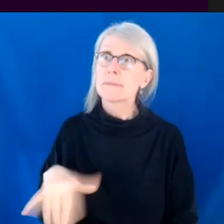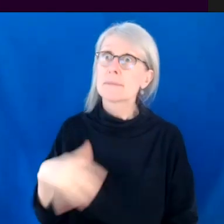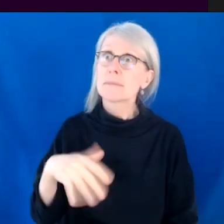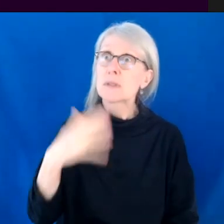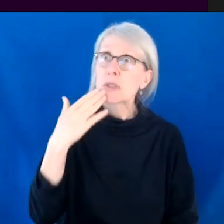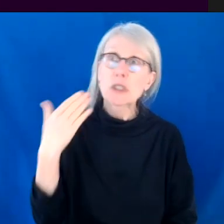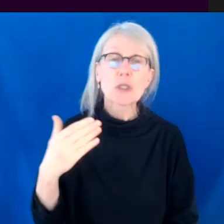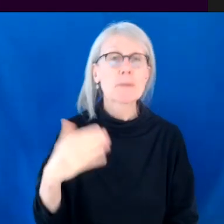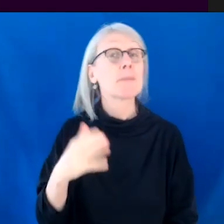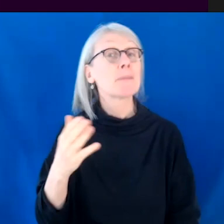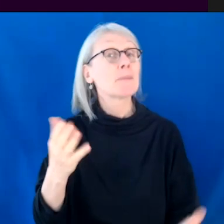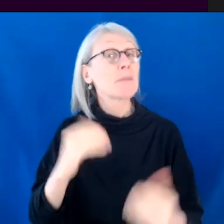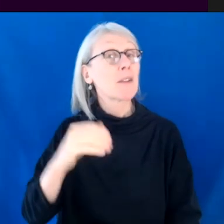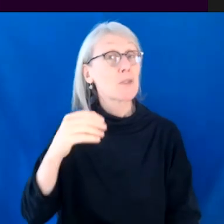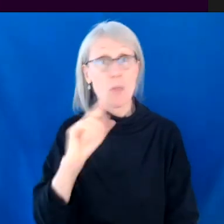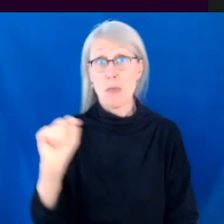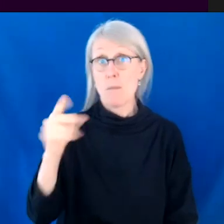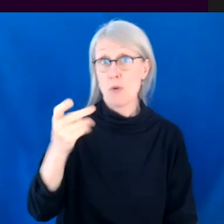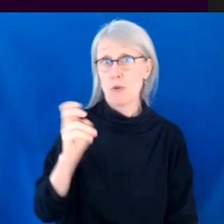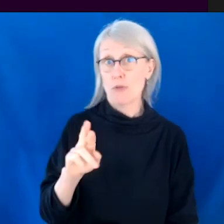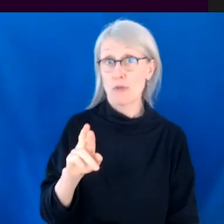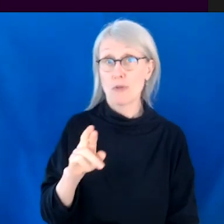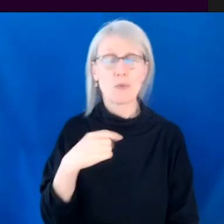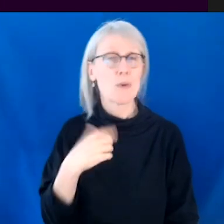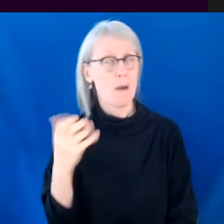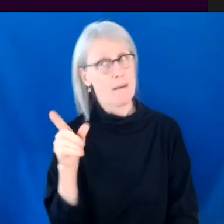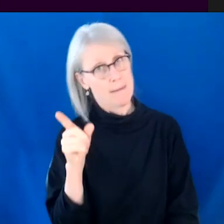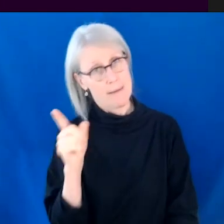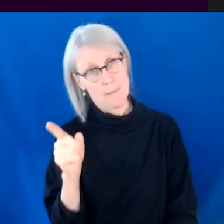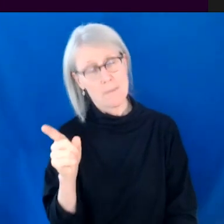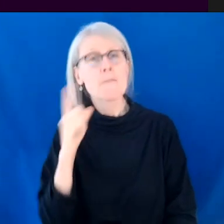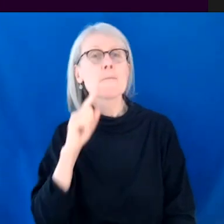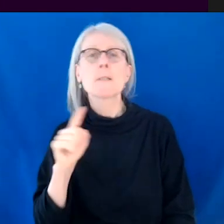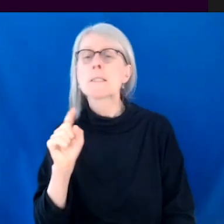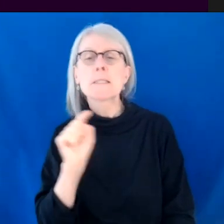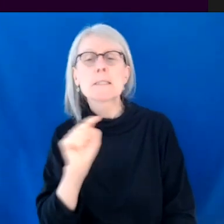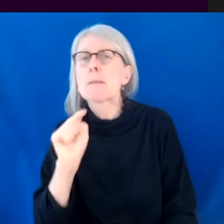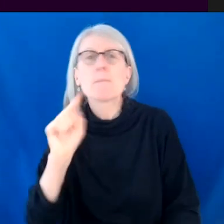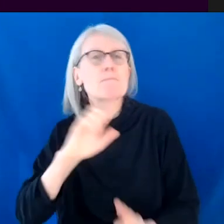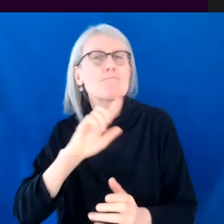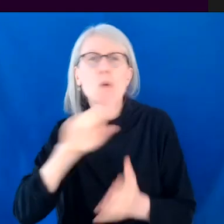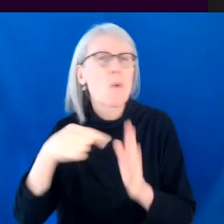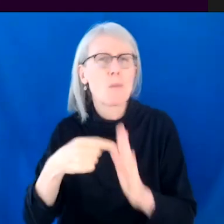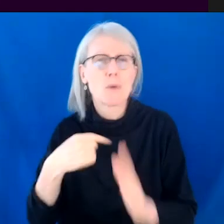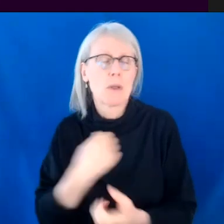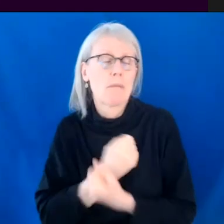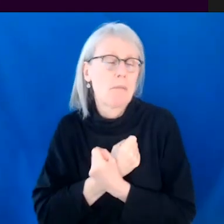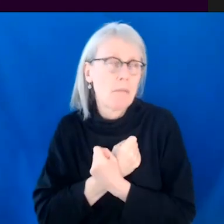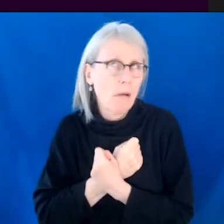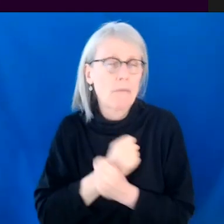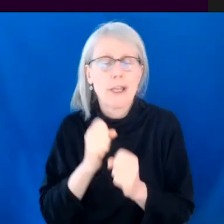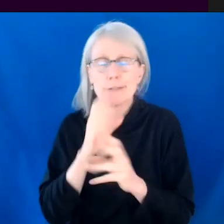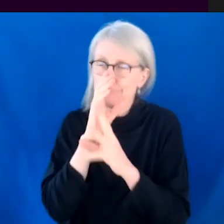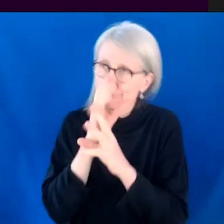Porter, we, we really wanted him, um, for, for some role on the show, just because we, we all love him and admire him and it, and it